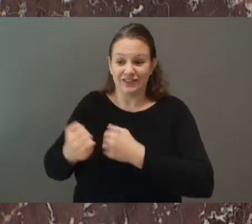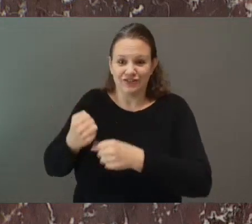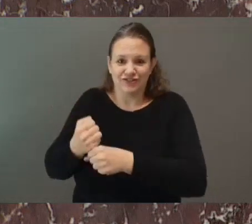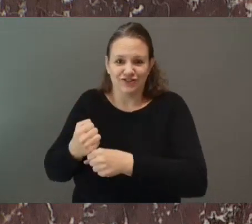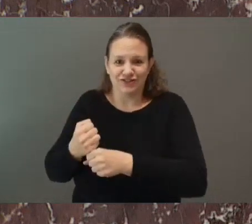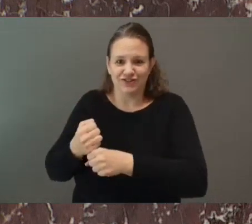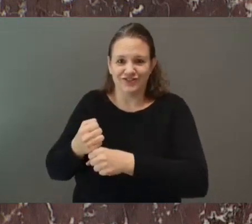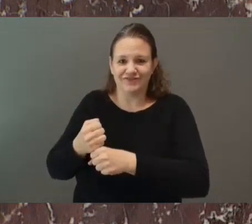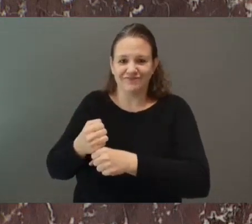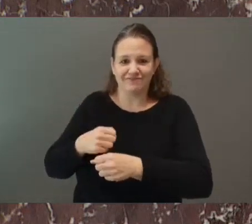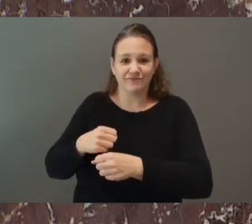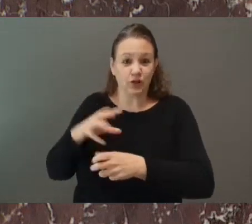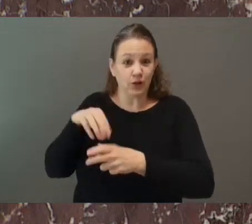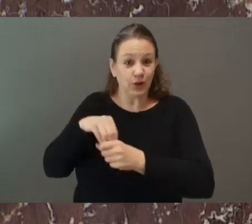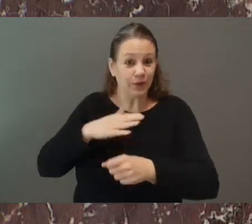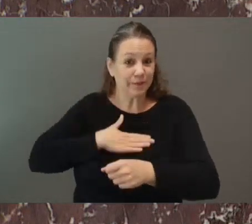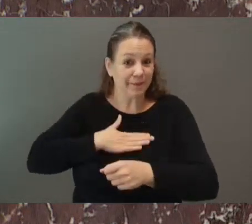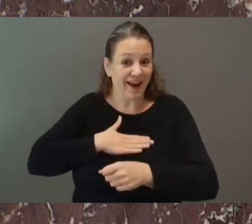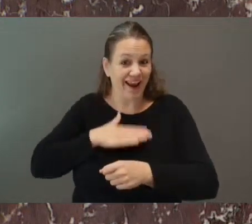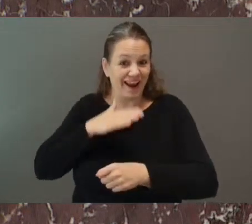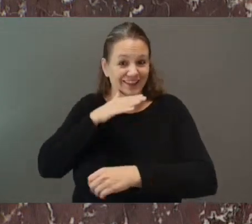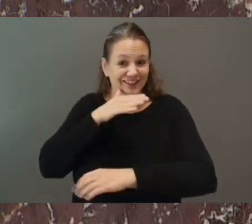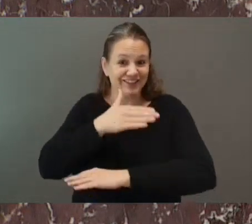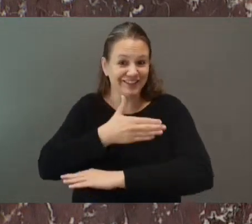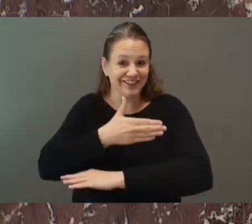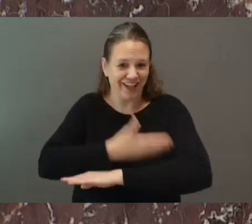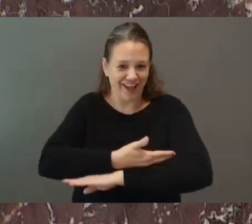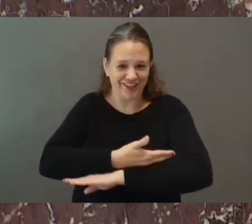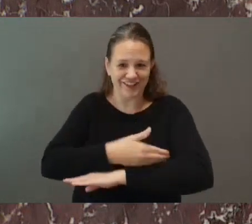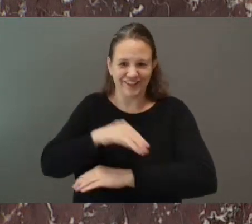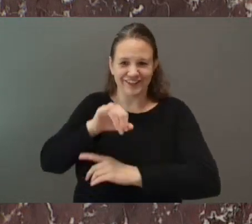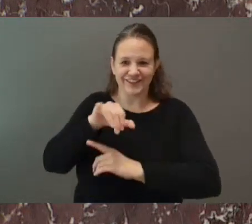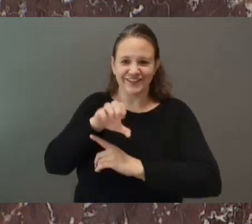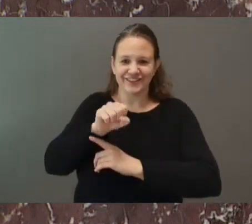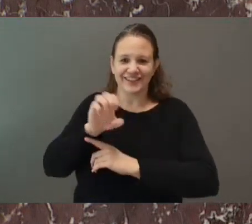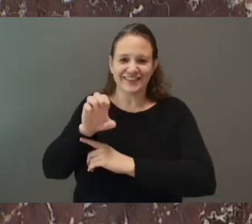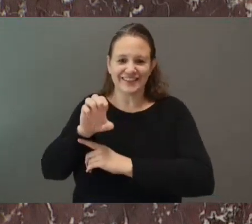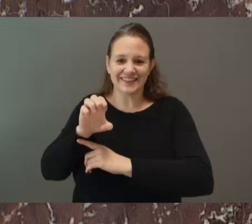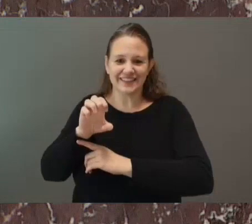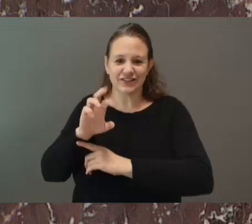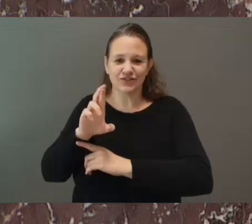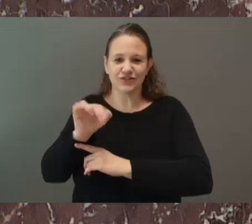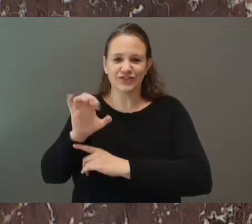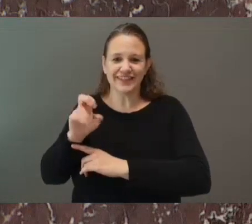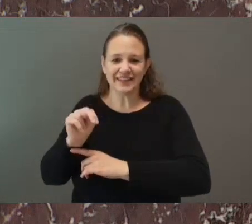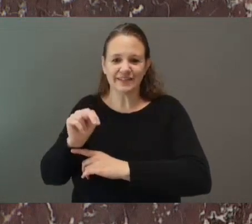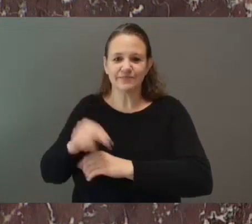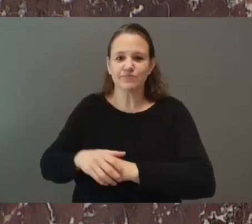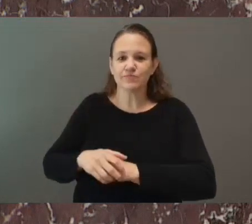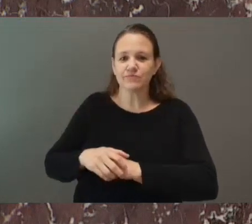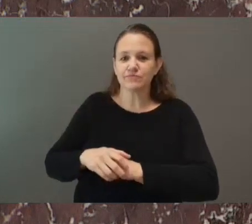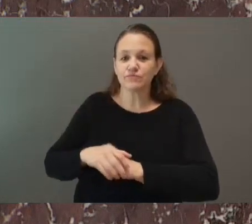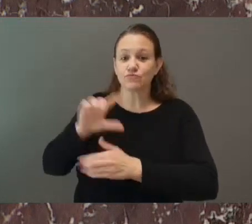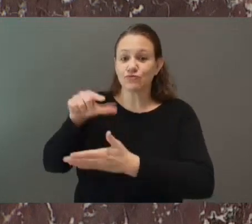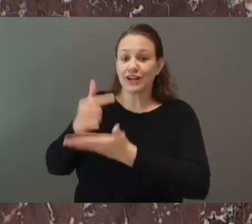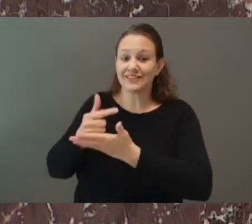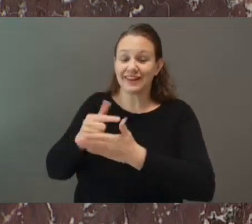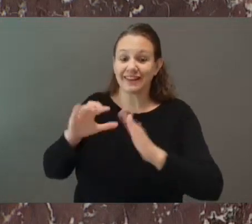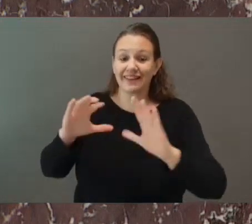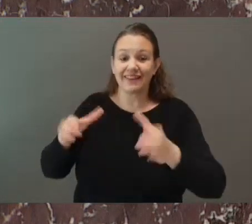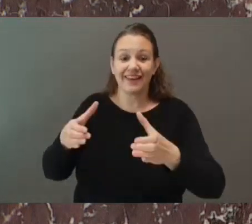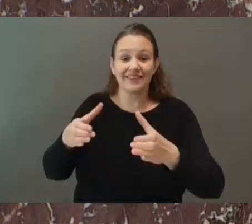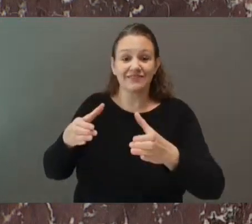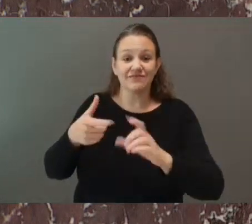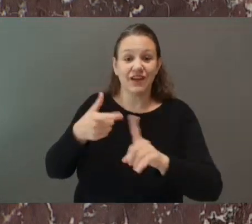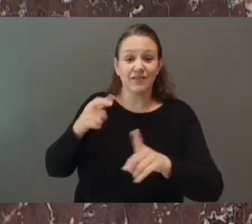Next month, on June 7, the first of our grad classes from Lumbee's Charles Bloom Secondary Schools celebrate this incredible